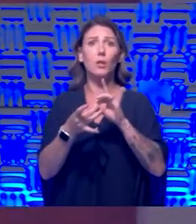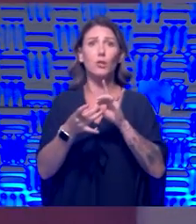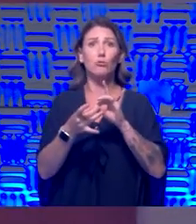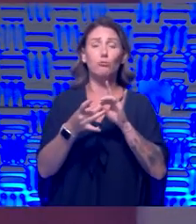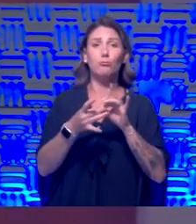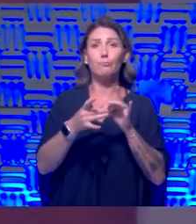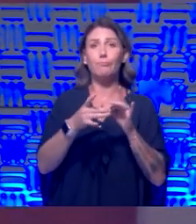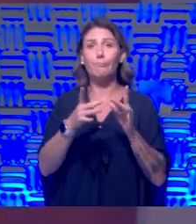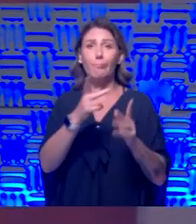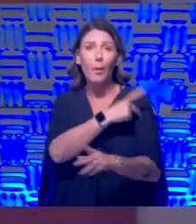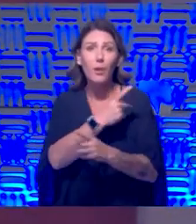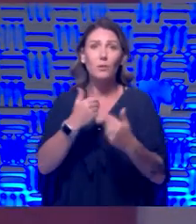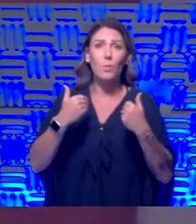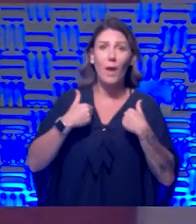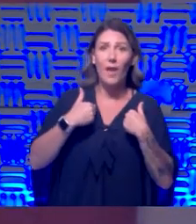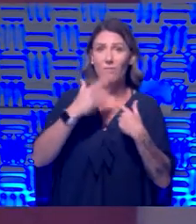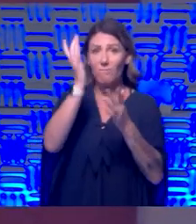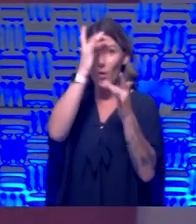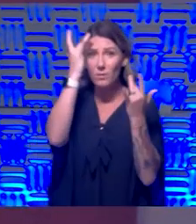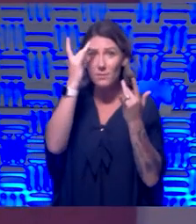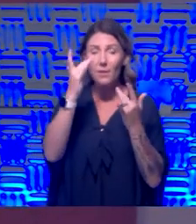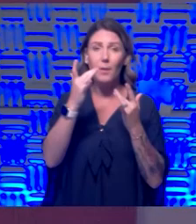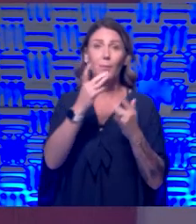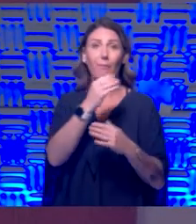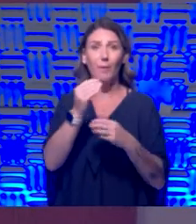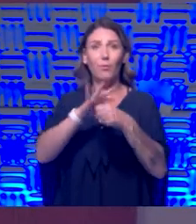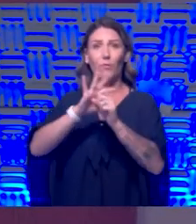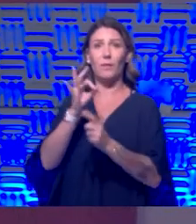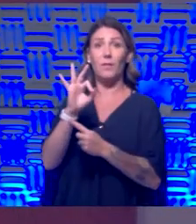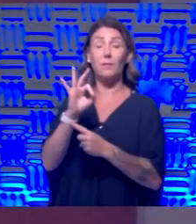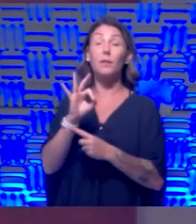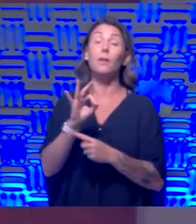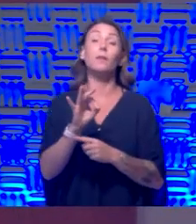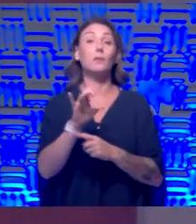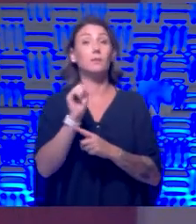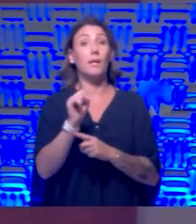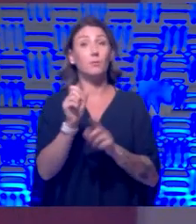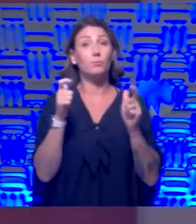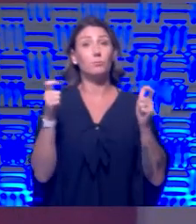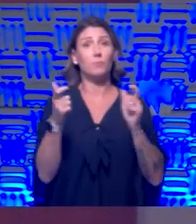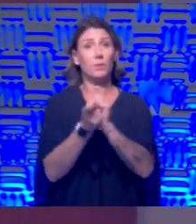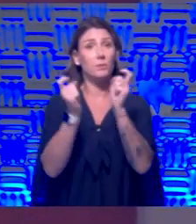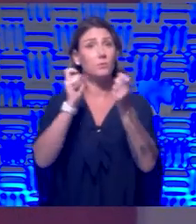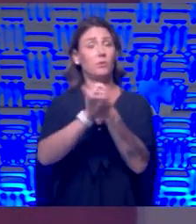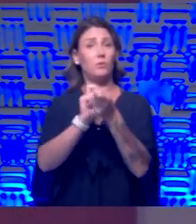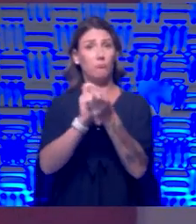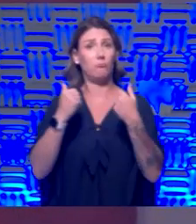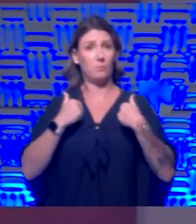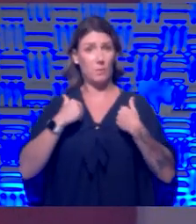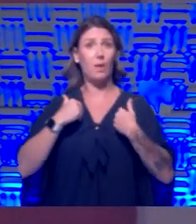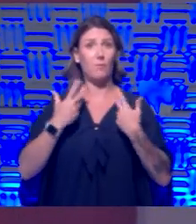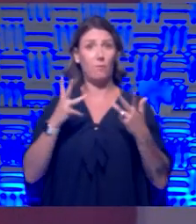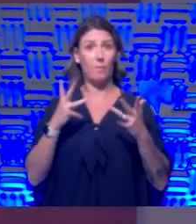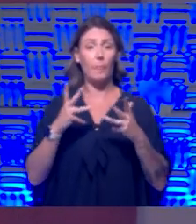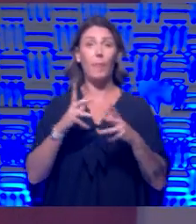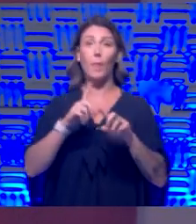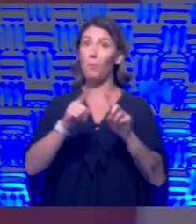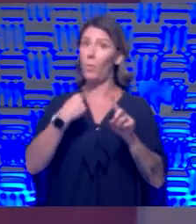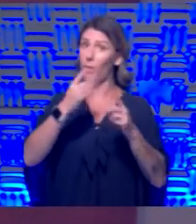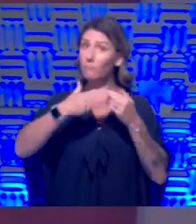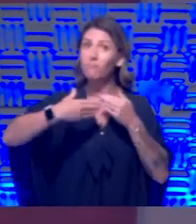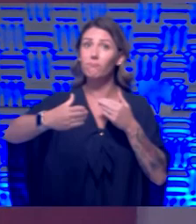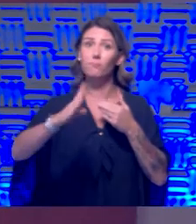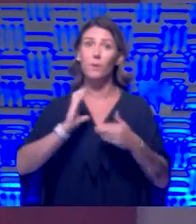we've had to make big, uh, uh, big changes. Um, but despite those changes, we've continued to really move forward our research. So,